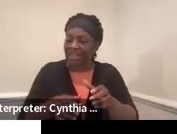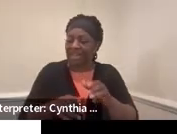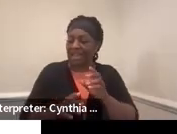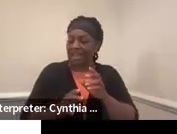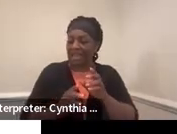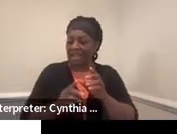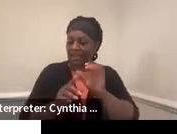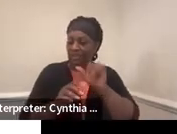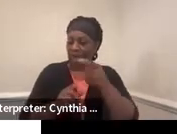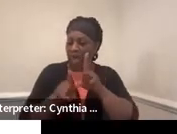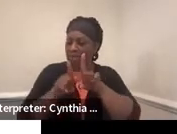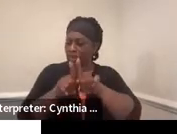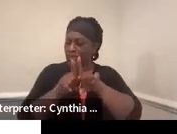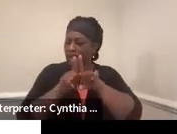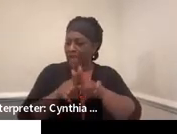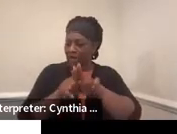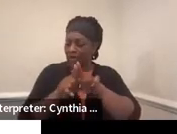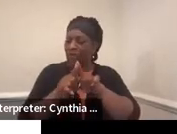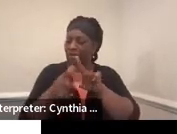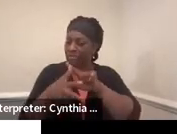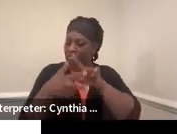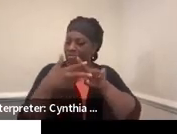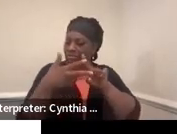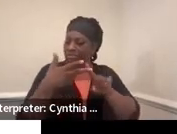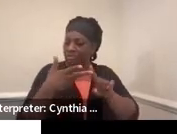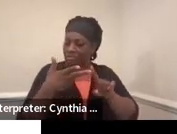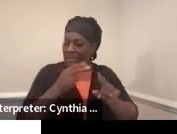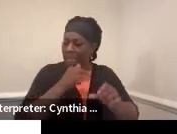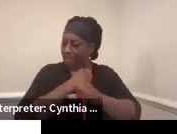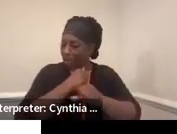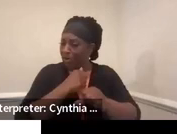job shadowed individuals in both carpentry and marketing.